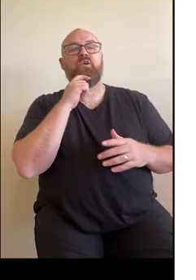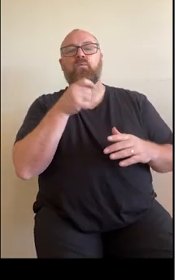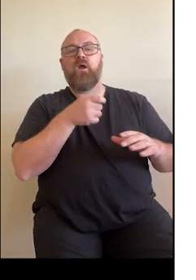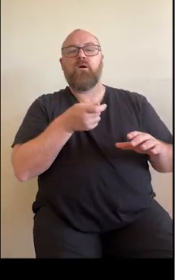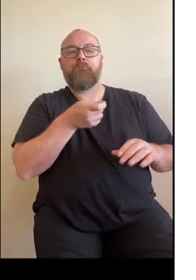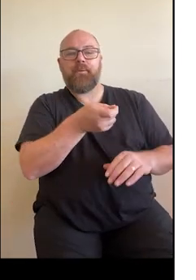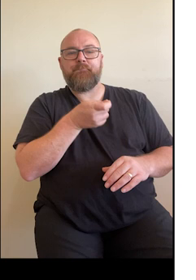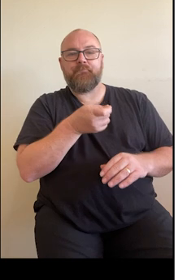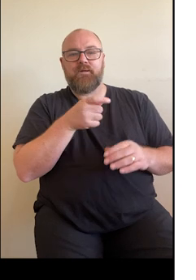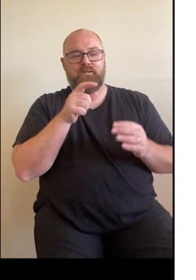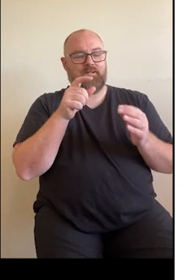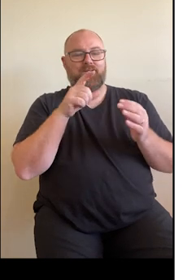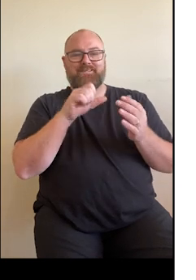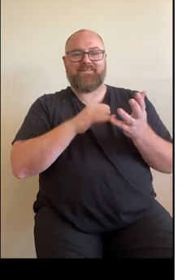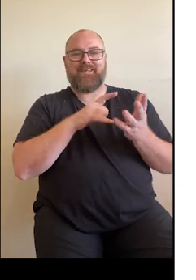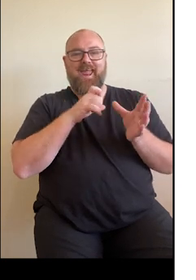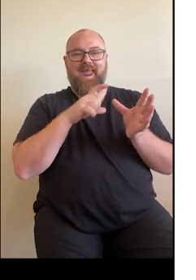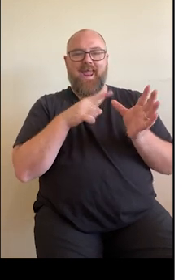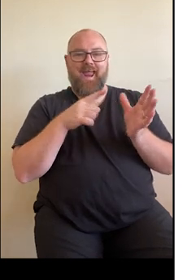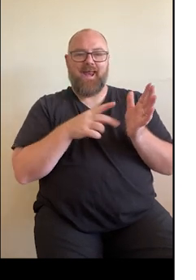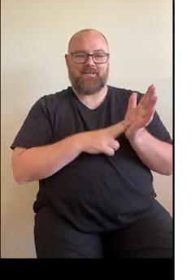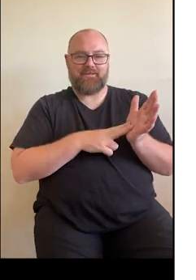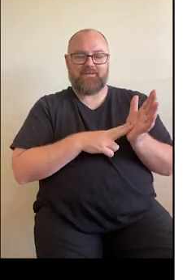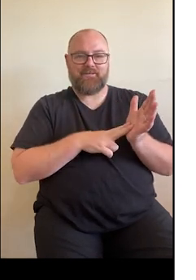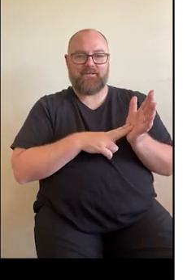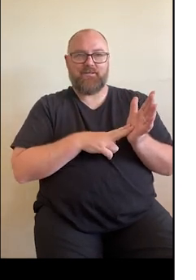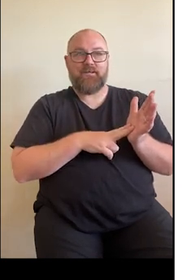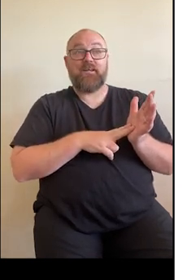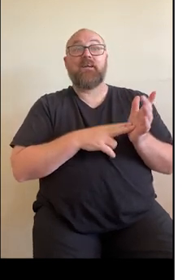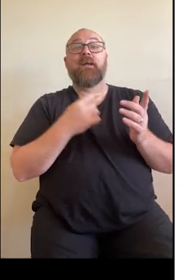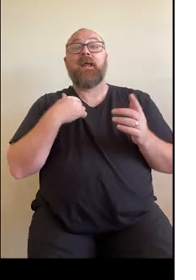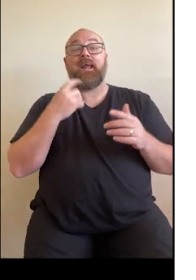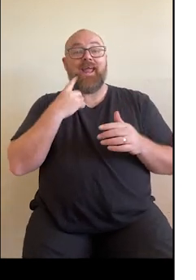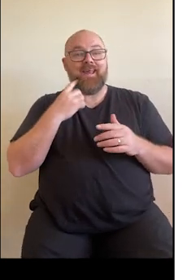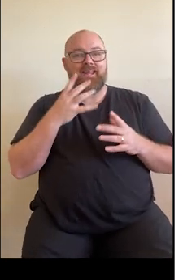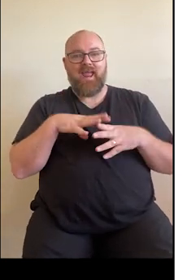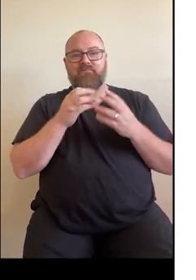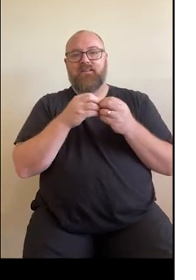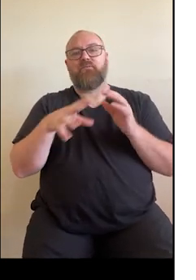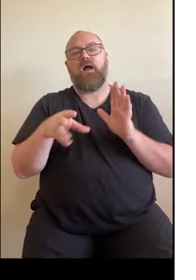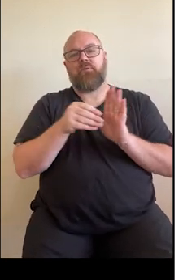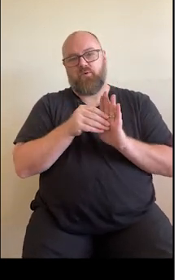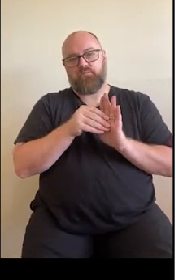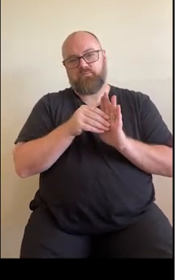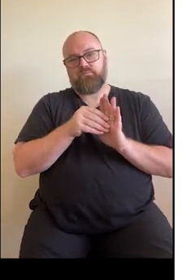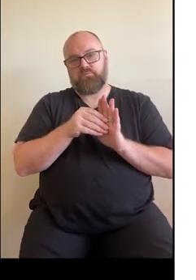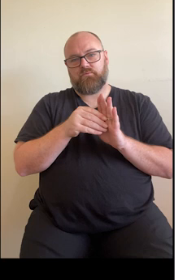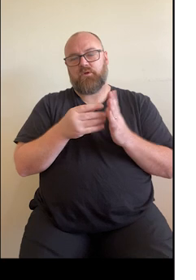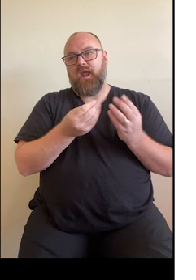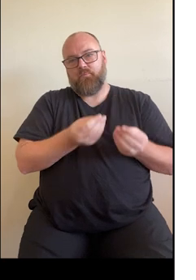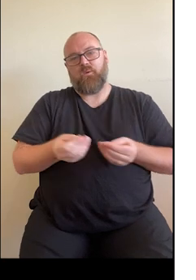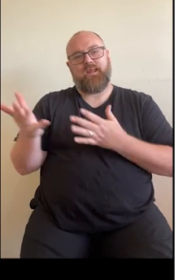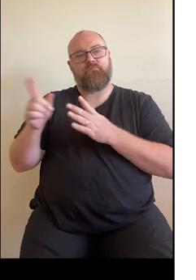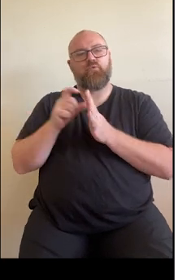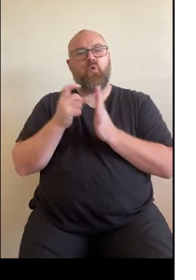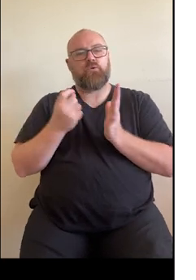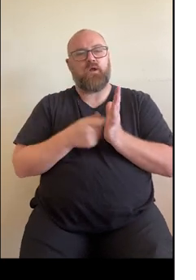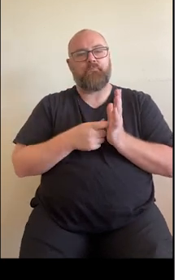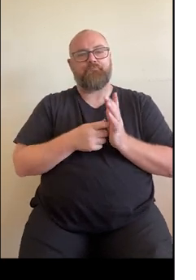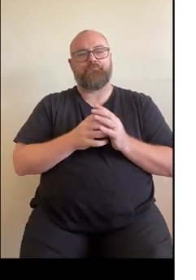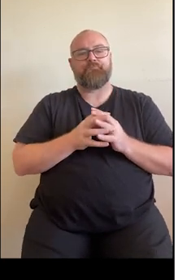the barcode and you'll get your tests done. And when your results are processed, they'll automatically be shared with the healthcare provider that requested them.